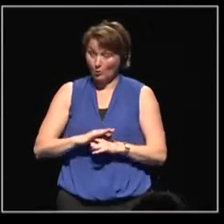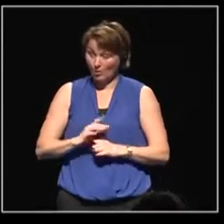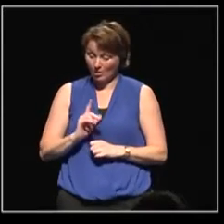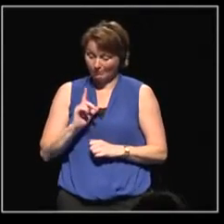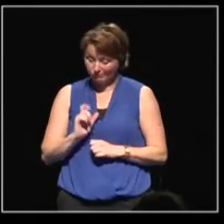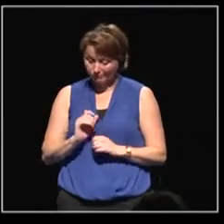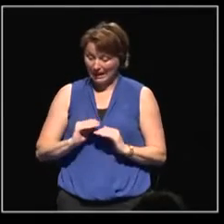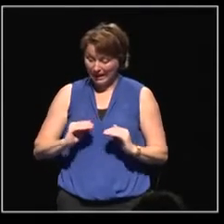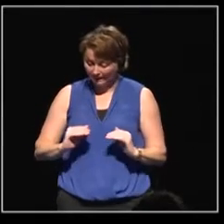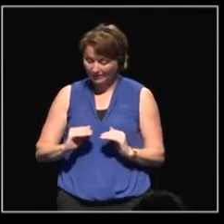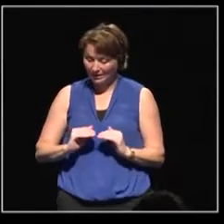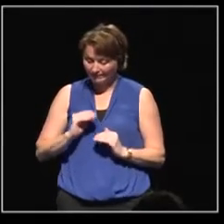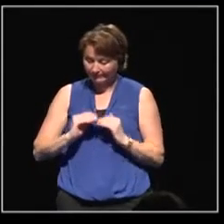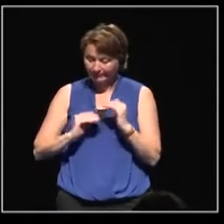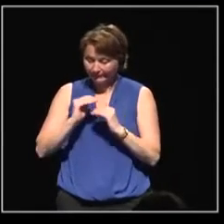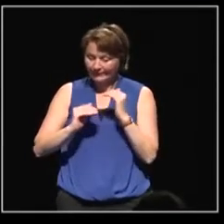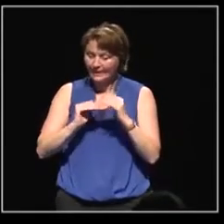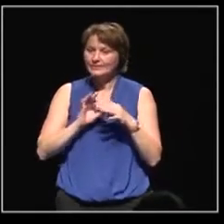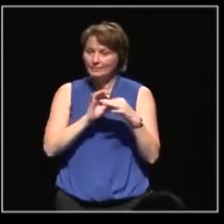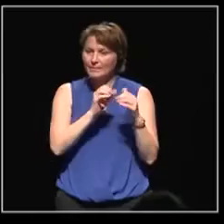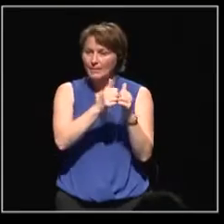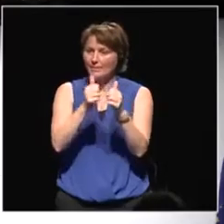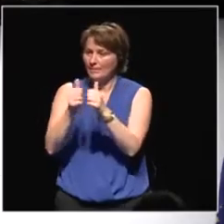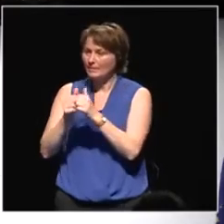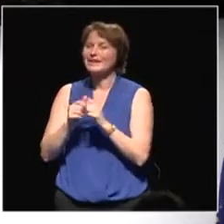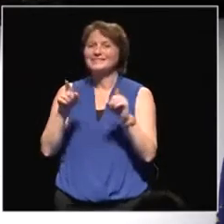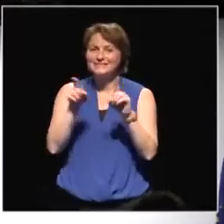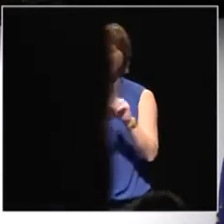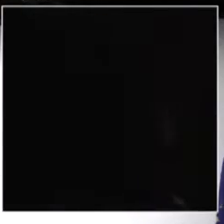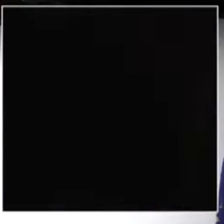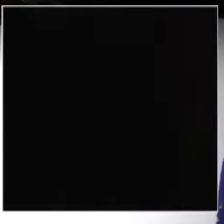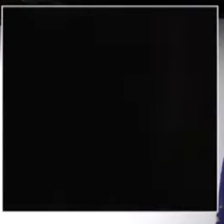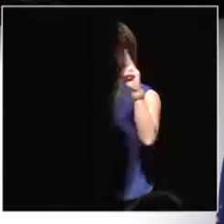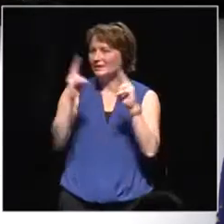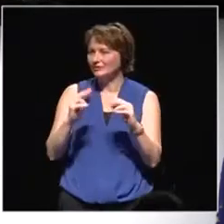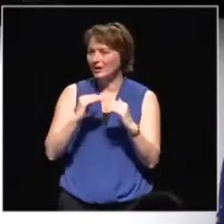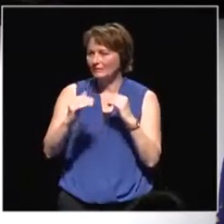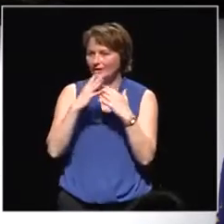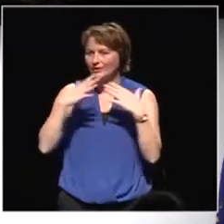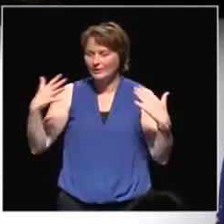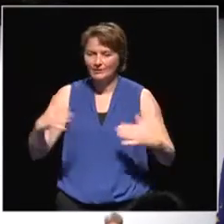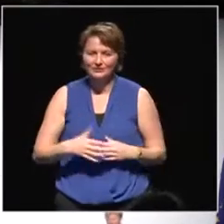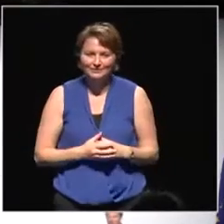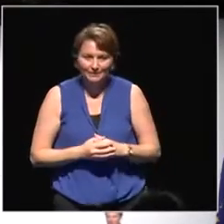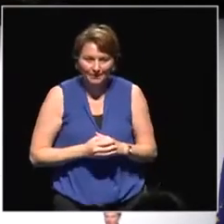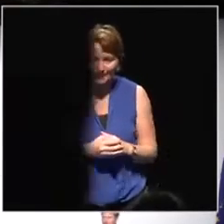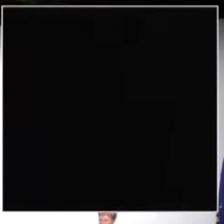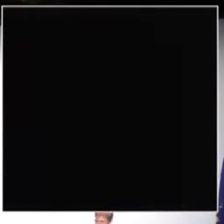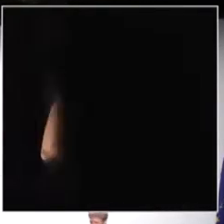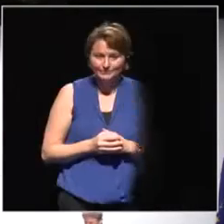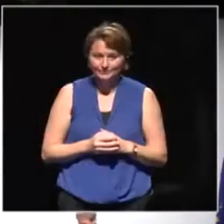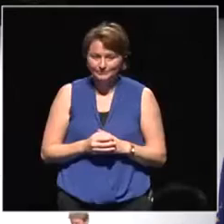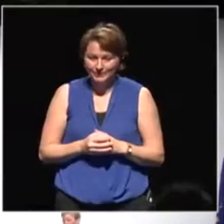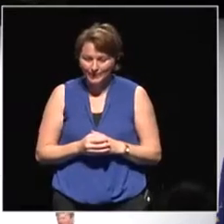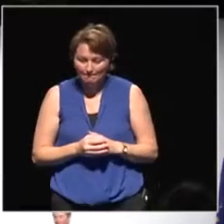level people try to establish contacts with their counterparts working for the same goals at international level. Thank you very much. Merci